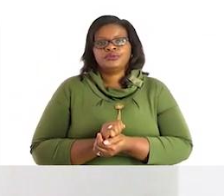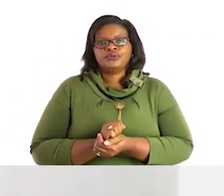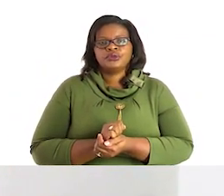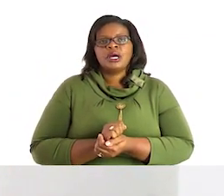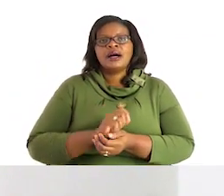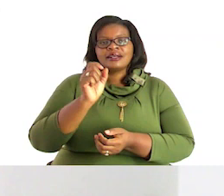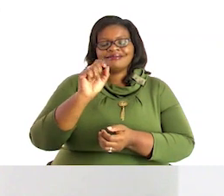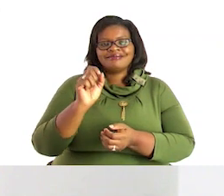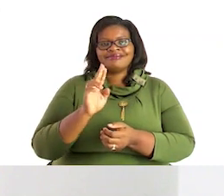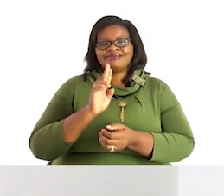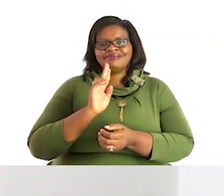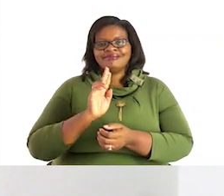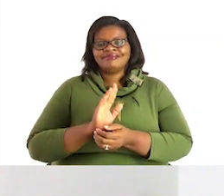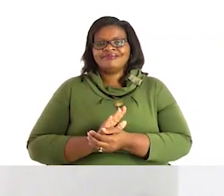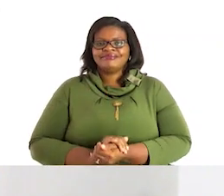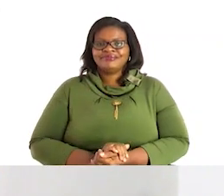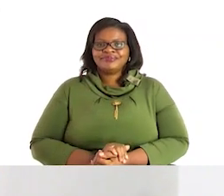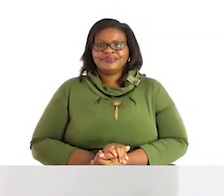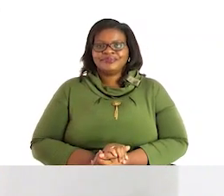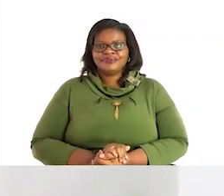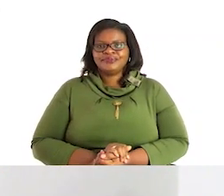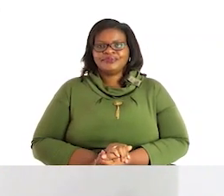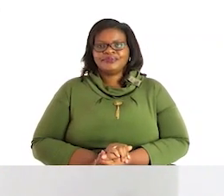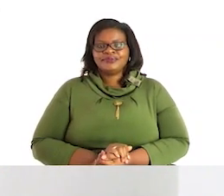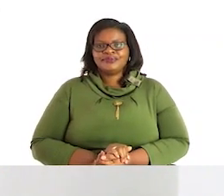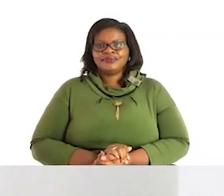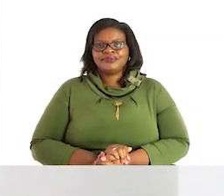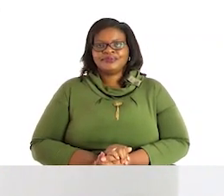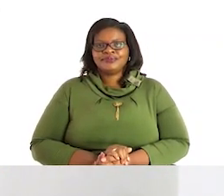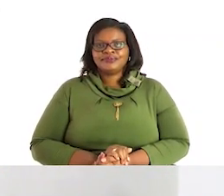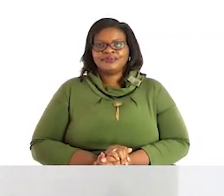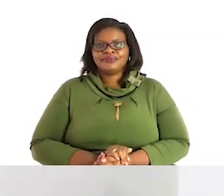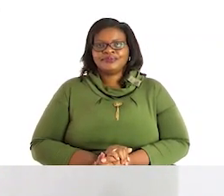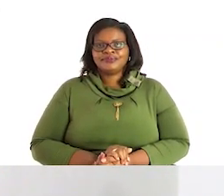can you come and arrange these numbers in ascending order we start from here